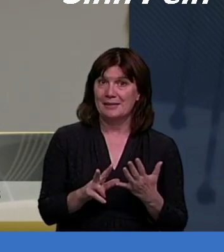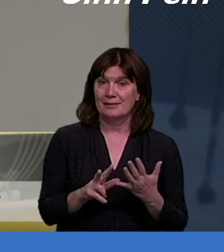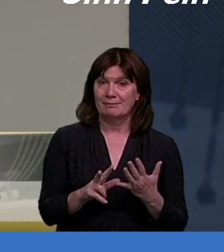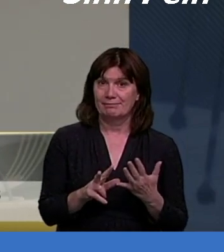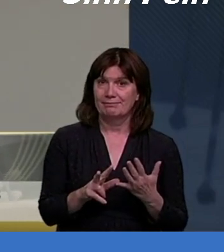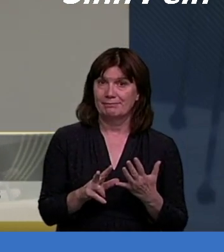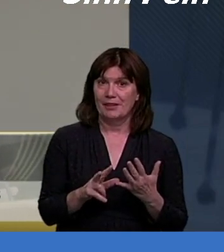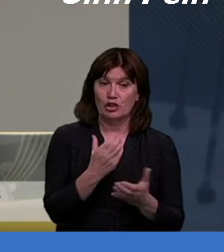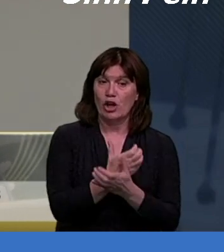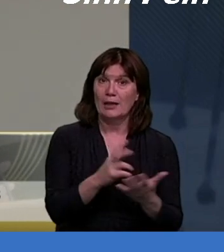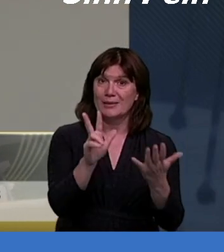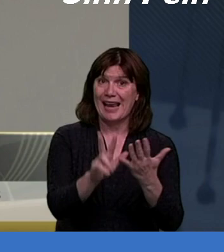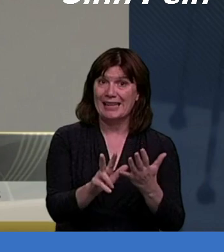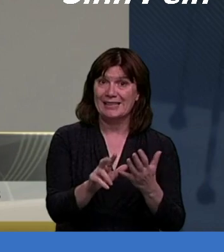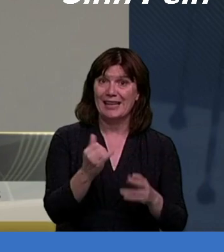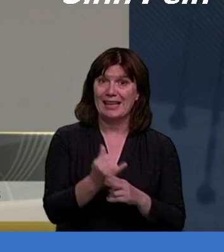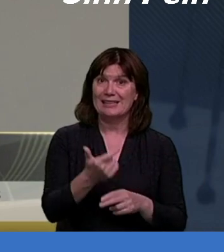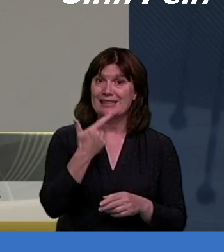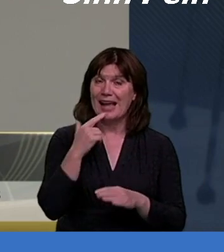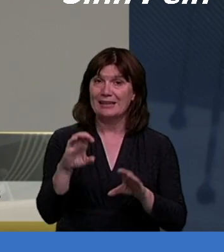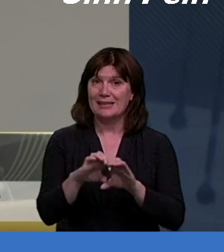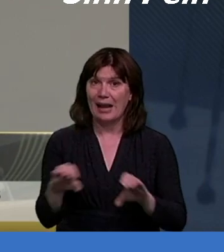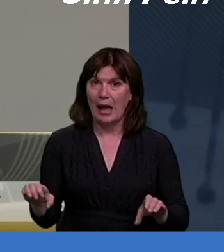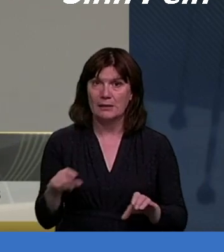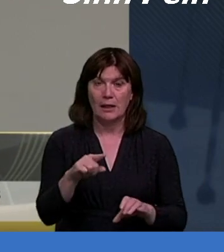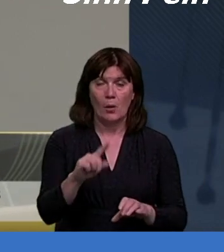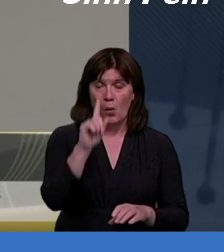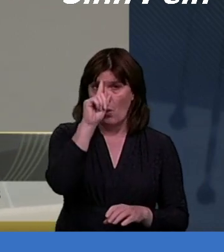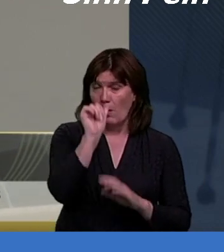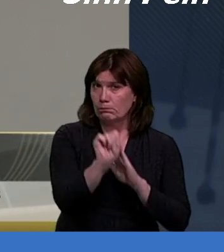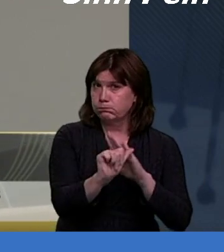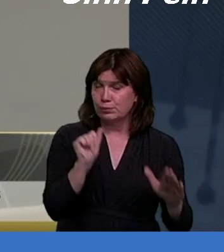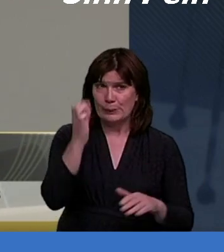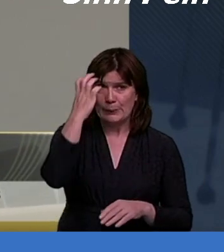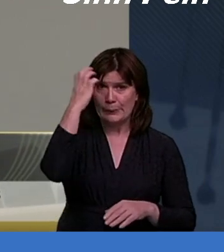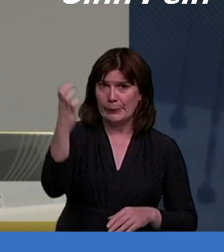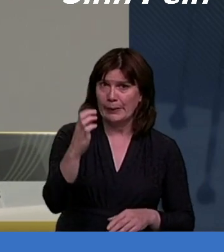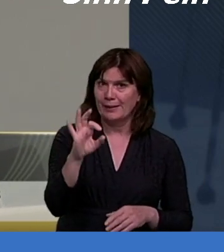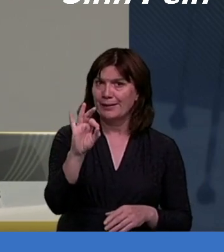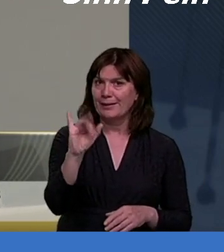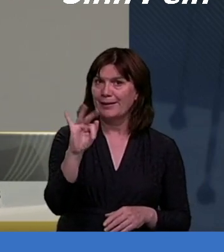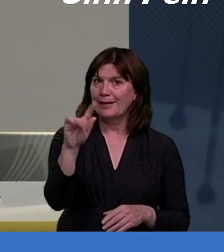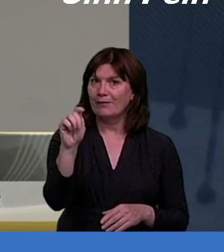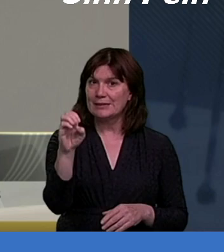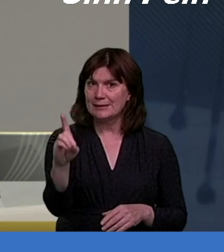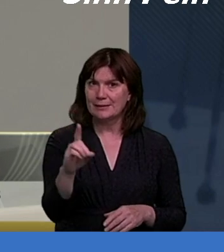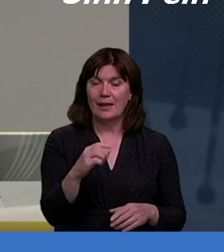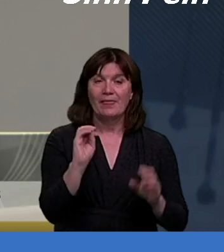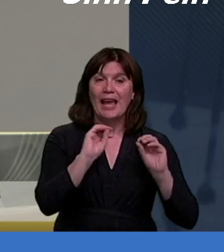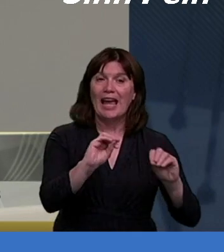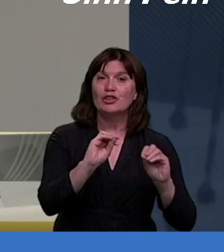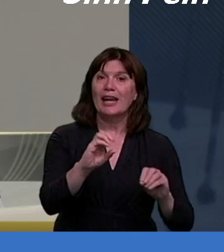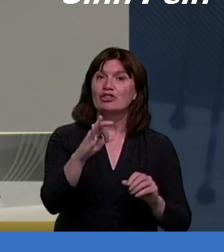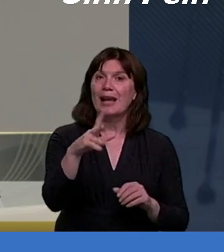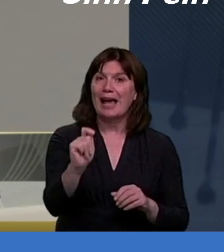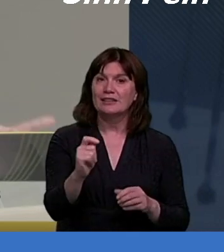they're definitely out there, children with exceptional abilities. If you look at the Education Act, children with special